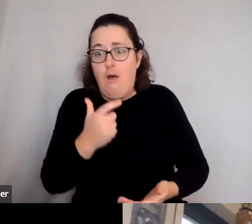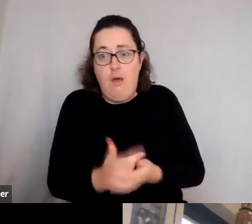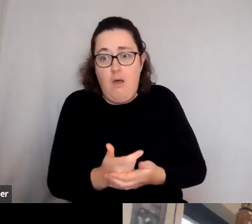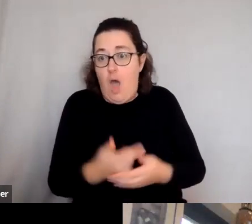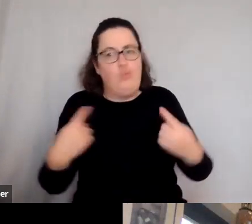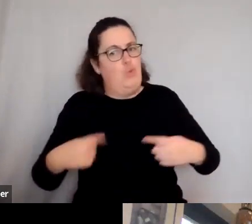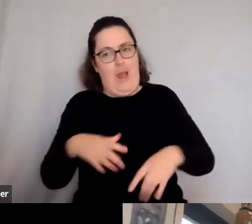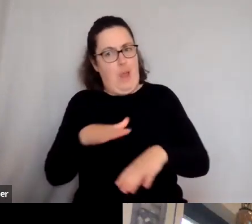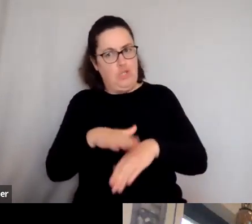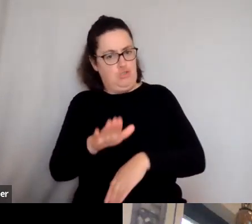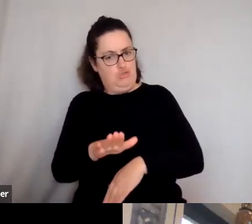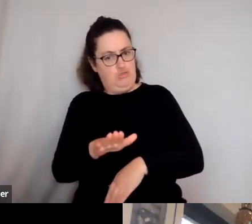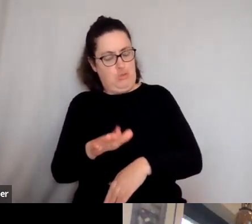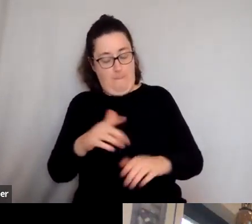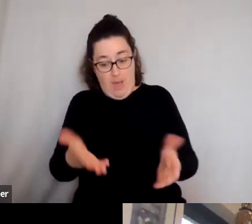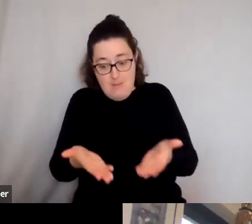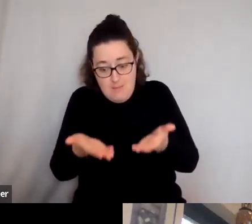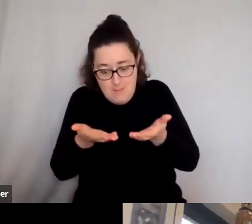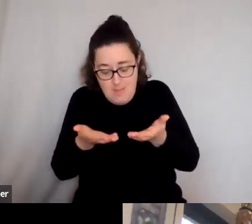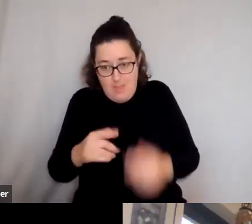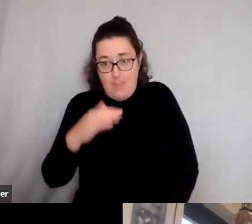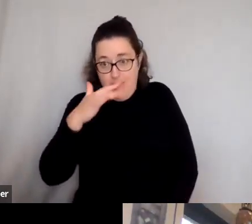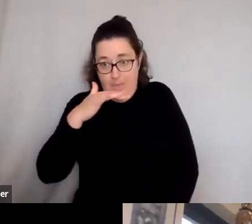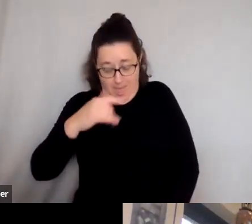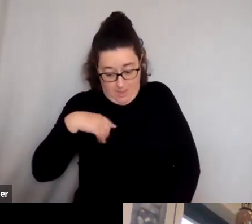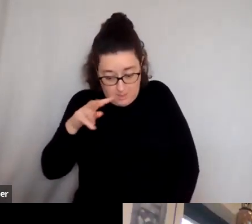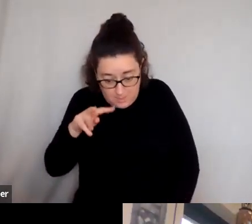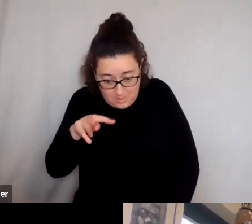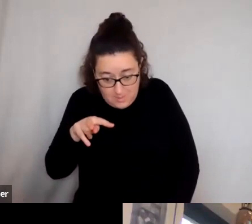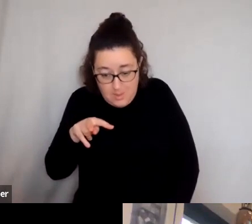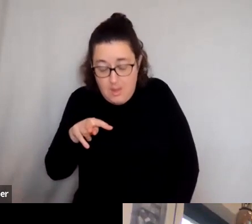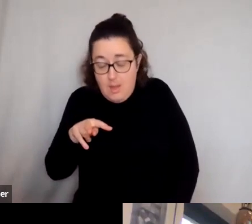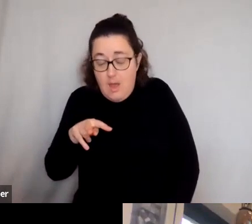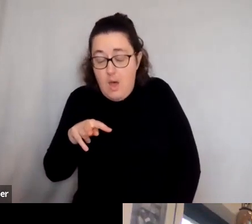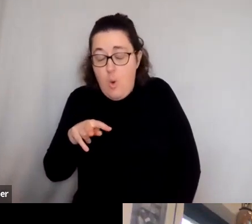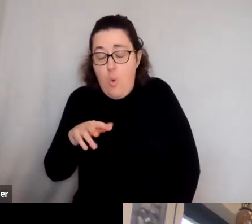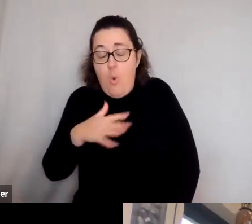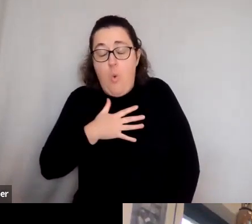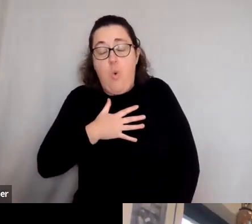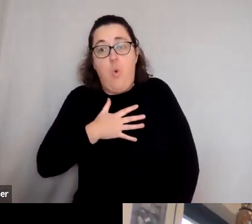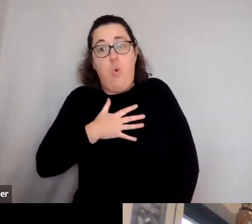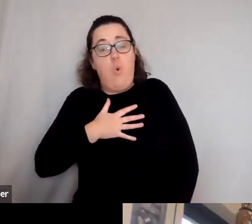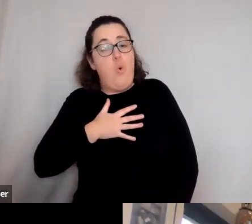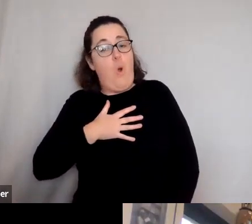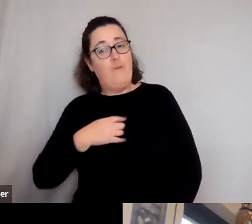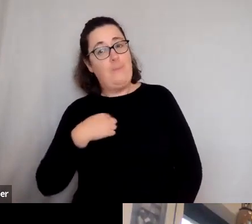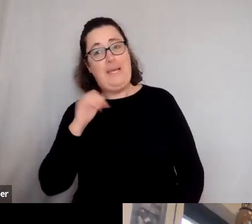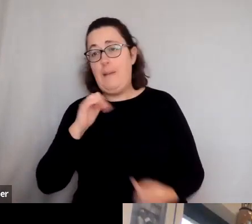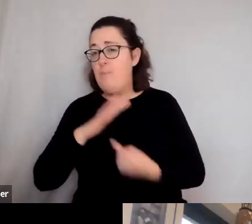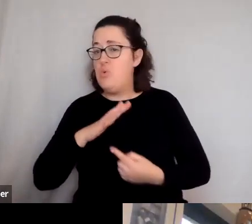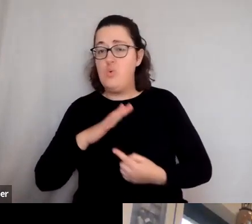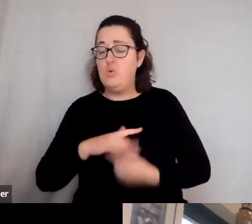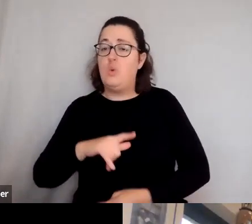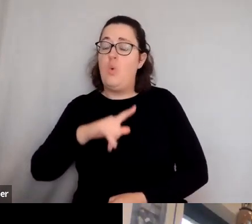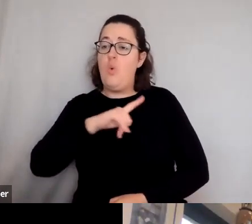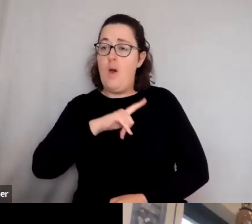me touch it, course, but he put it right in front of my nose. And that was hugely important to me because not